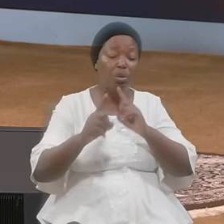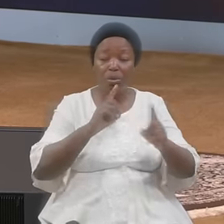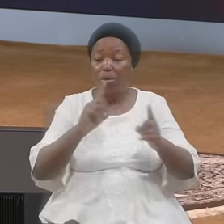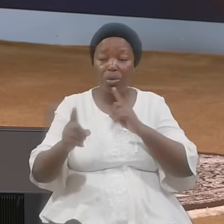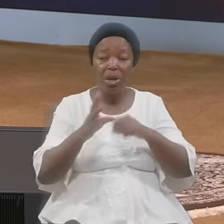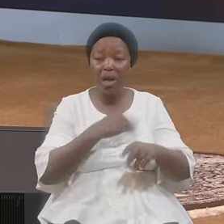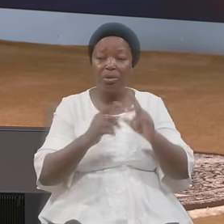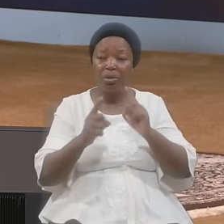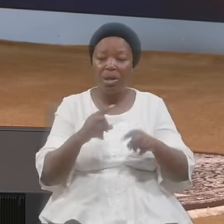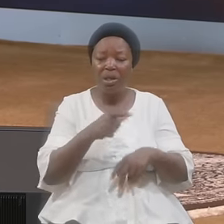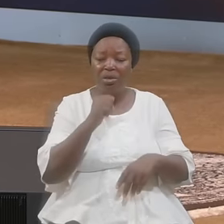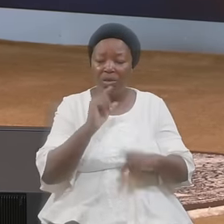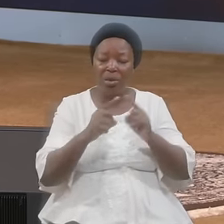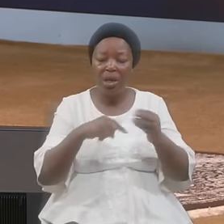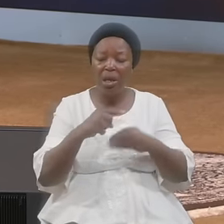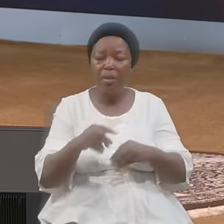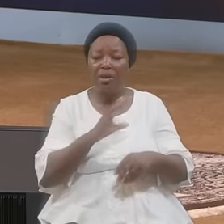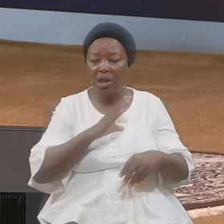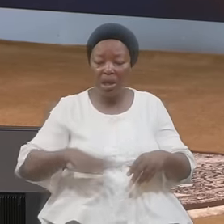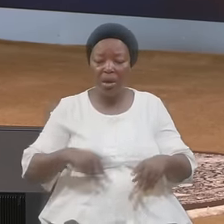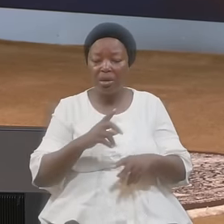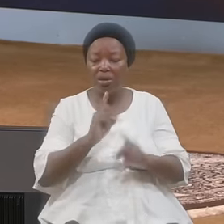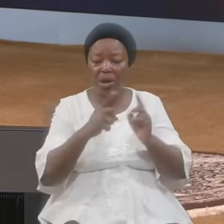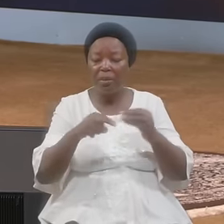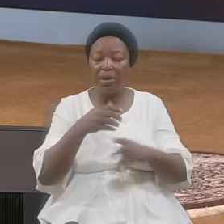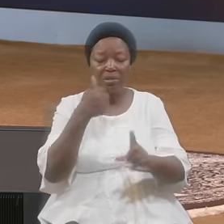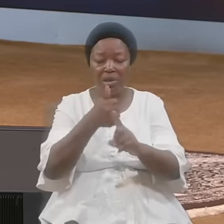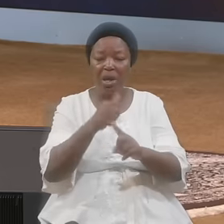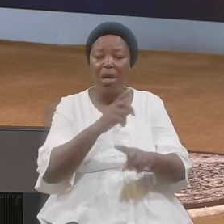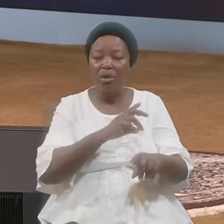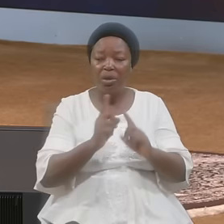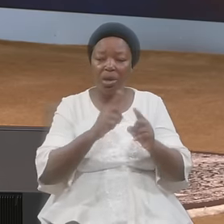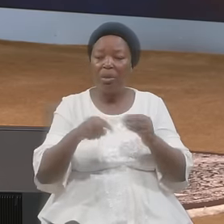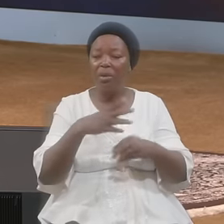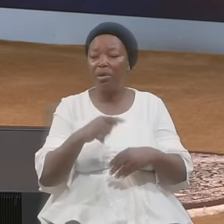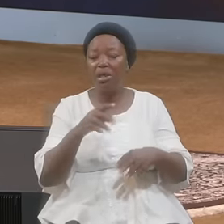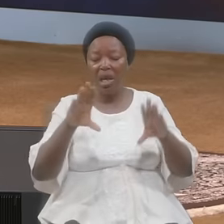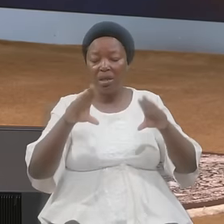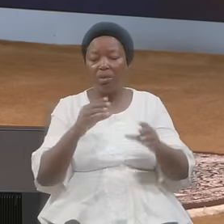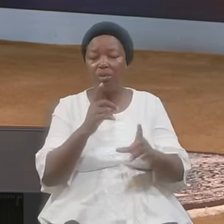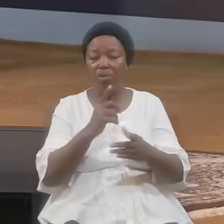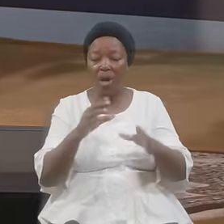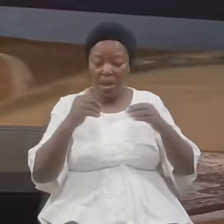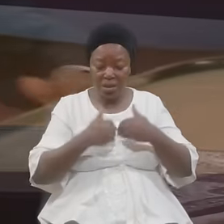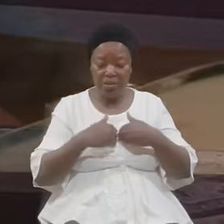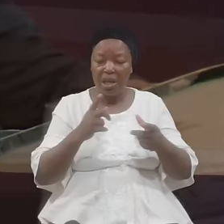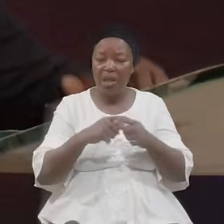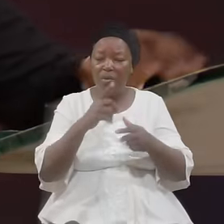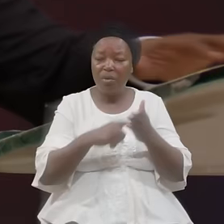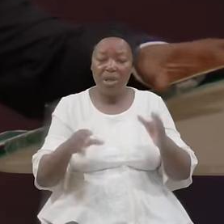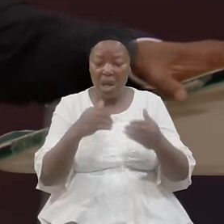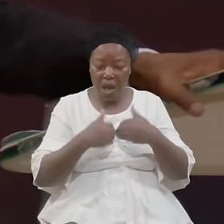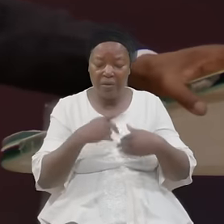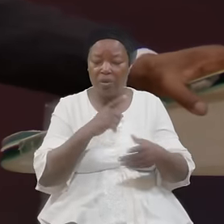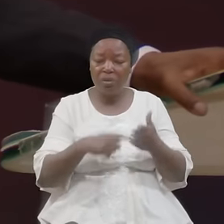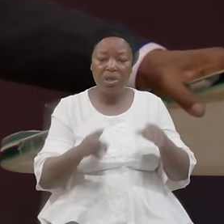Talk And They Are Not Talking About Christ They Are Talking About Them Self They Are Talking About Their Achievement They Are Talking About You Know What They Got What They Didn't